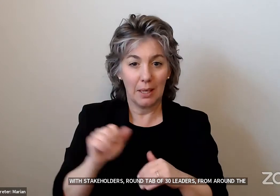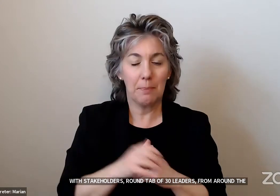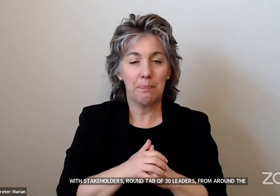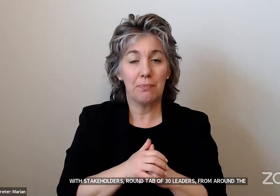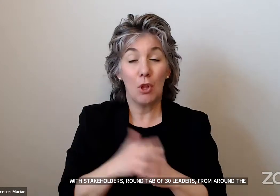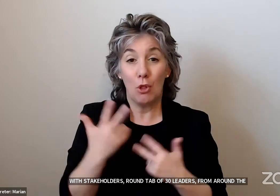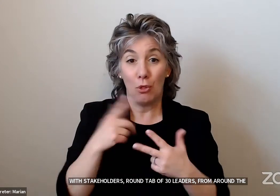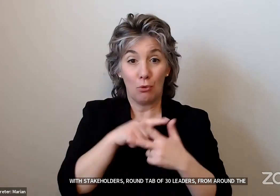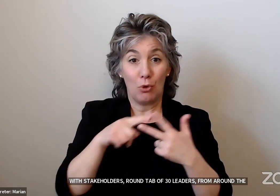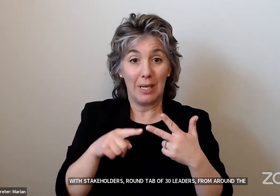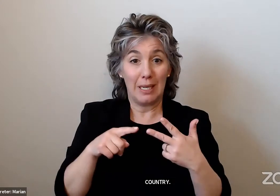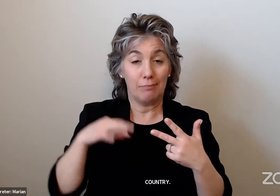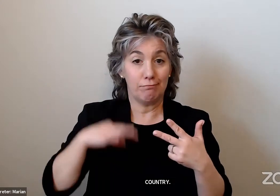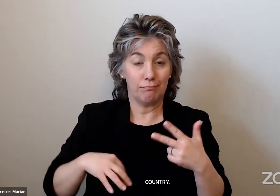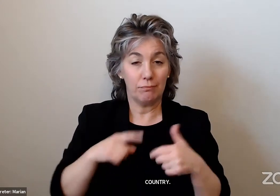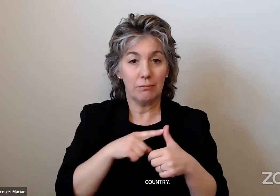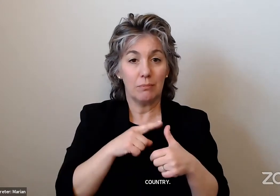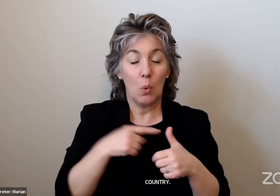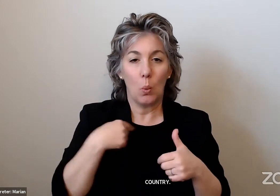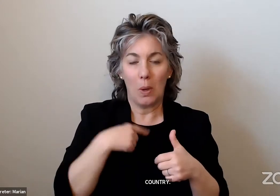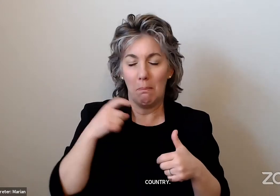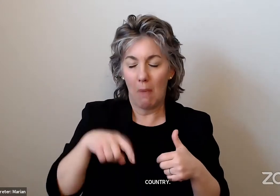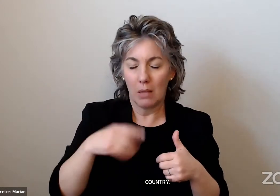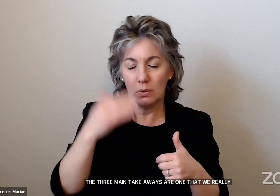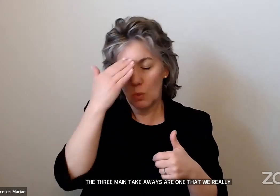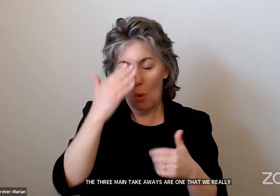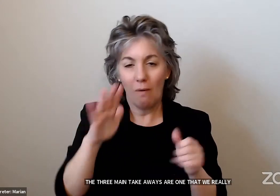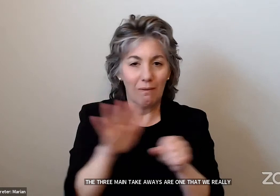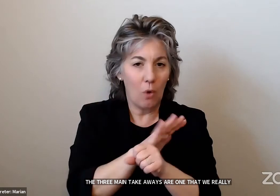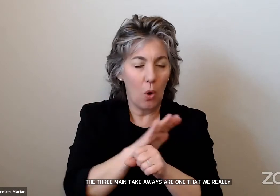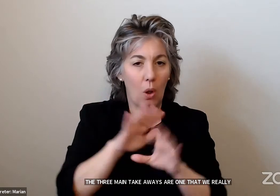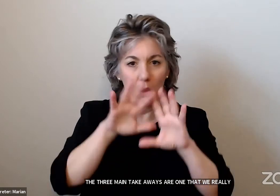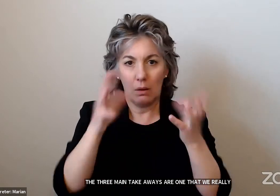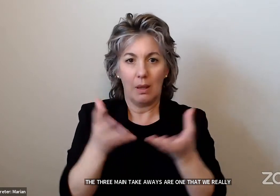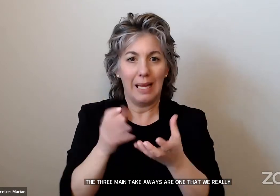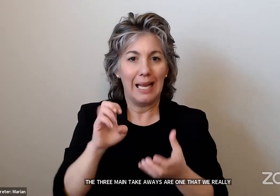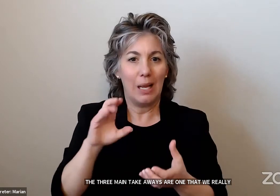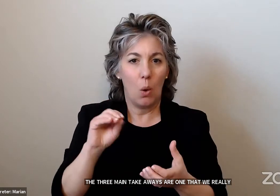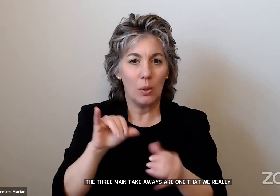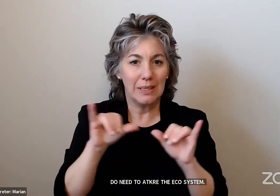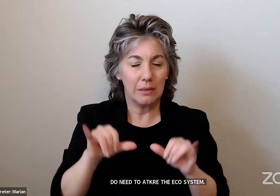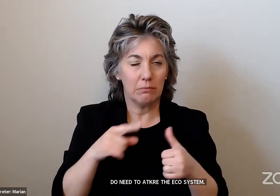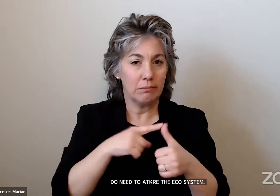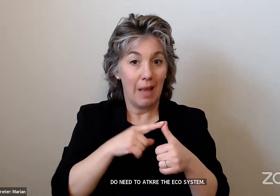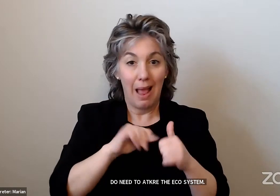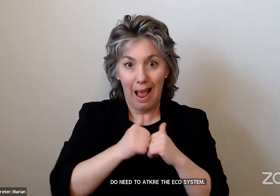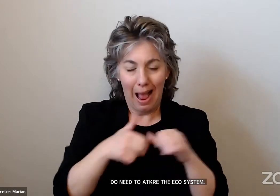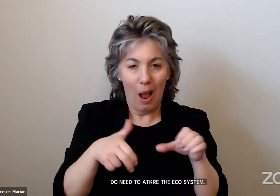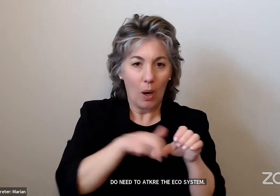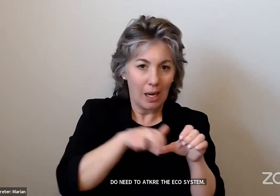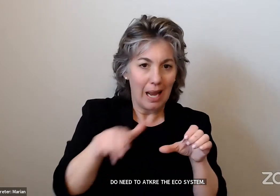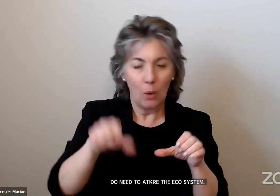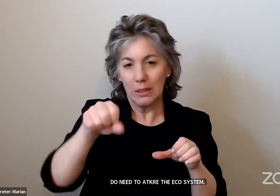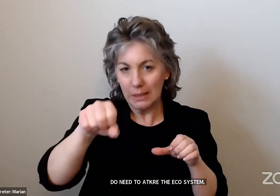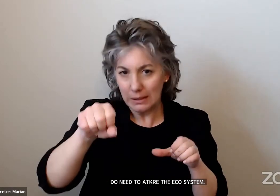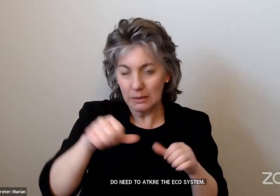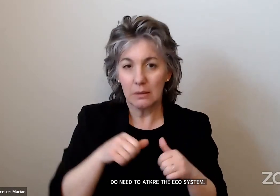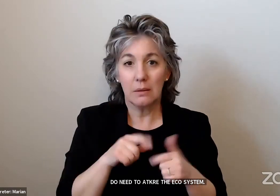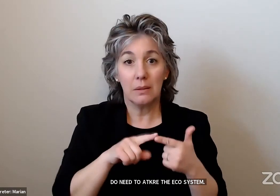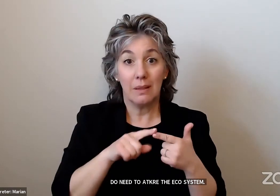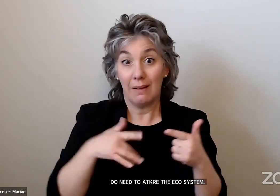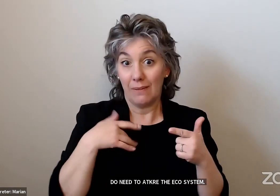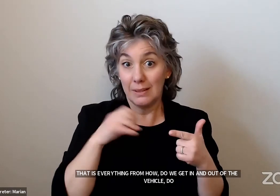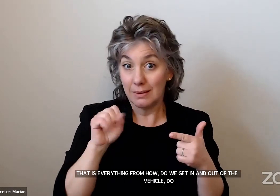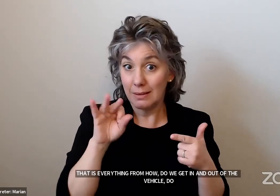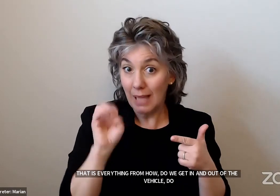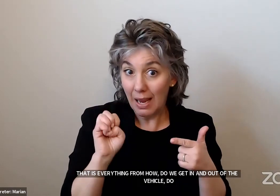takeaways are, that we really do need to address the entire ecosystem. And that means everything from, yes, how do we get in and outside of the vehicle? Do you feel safe during that